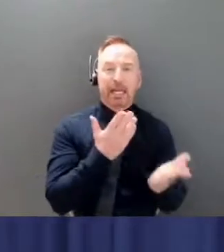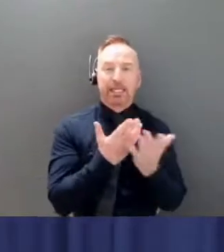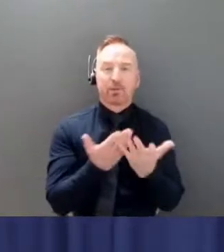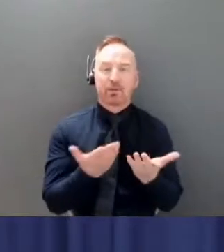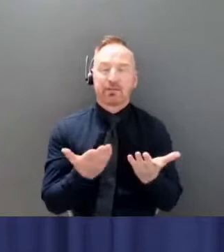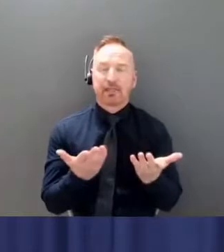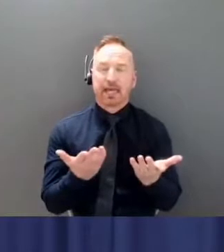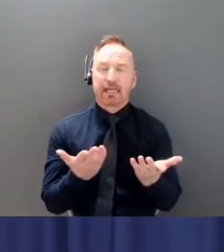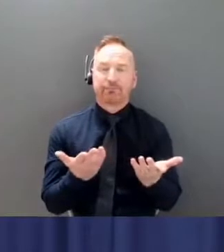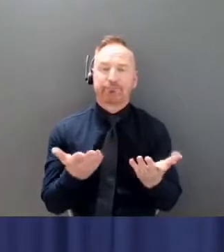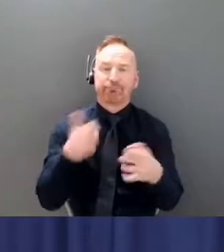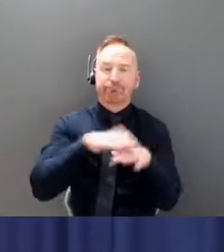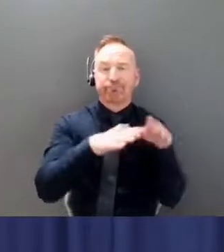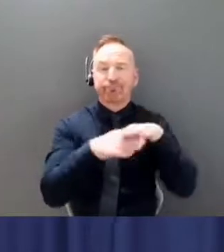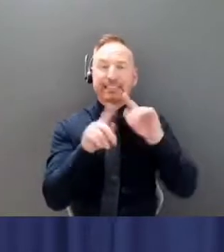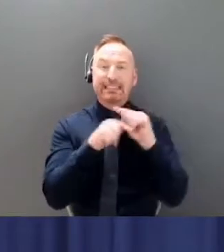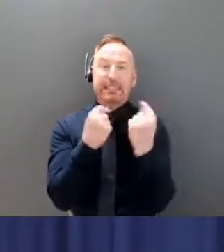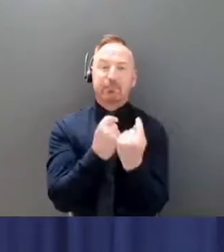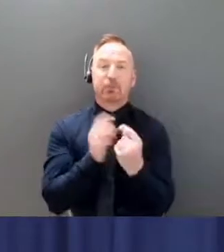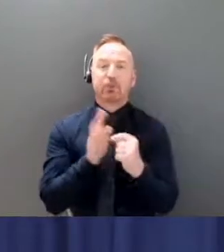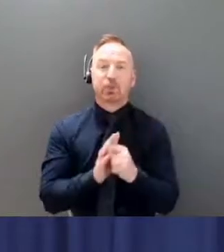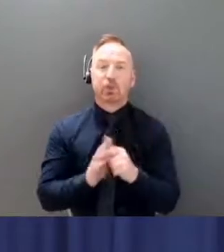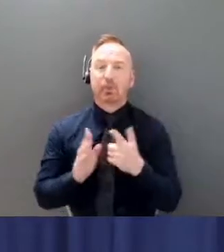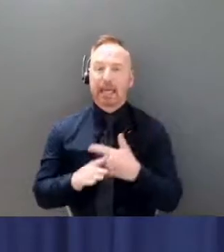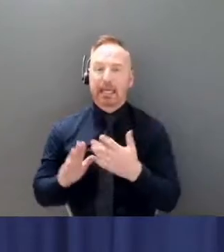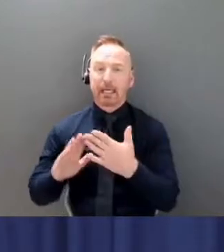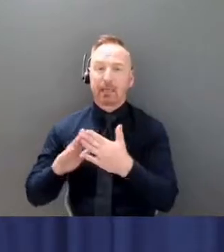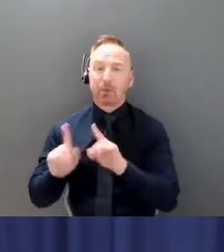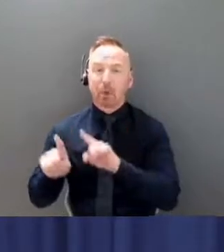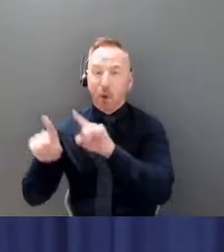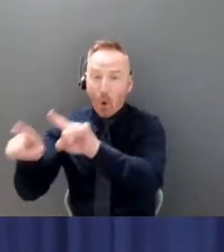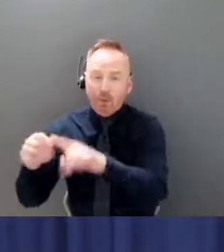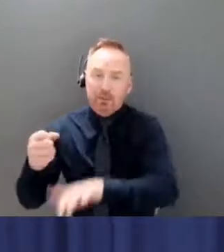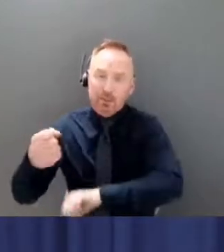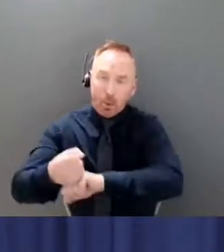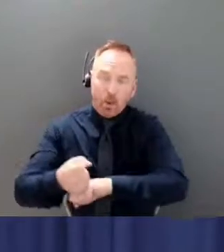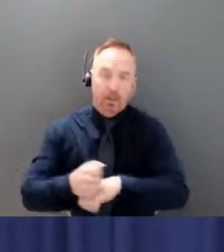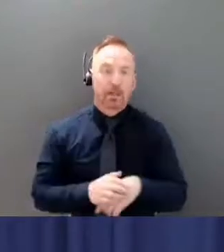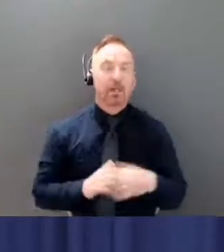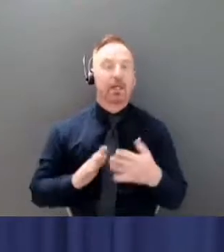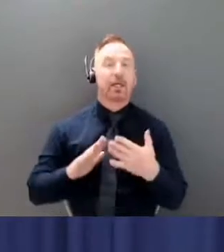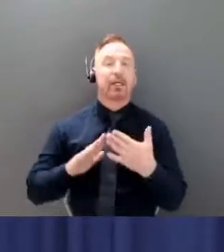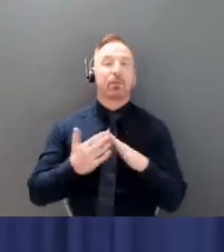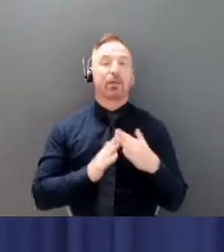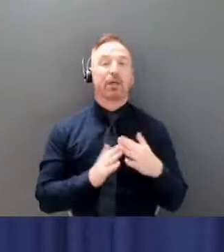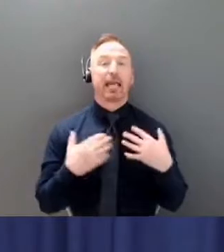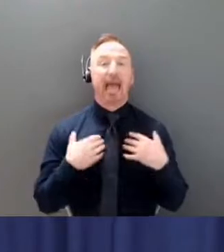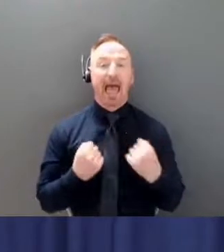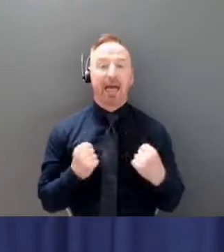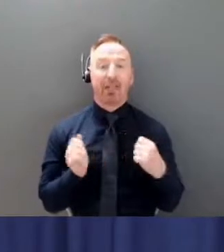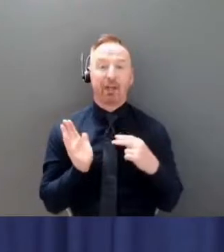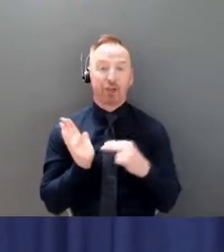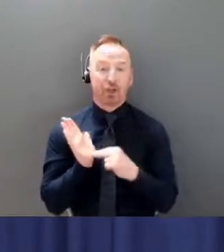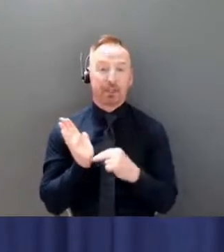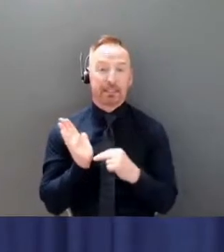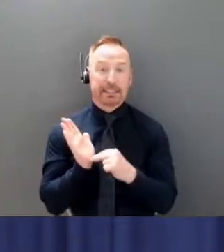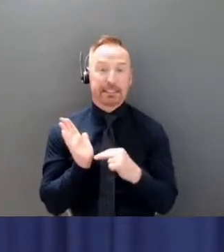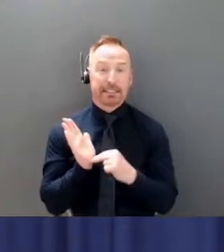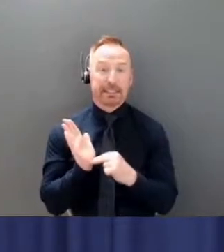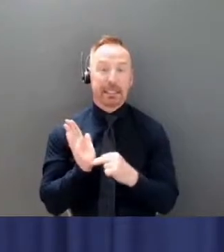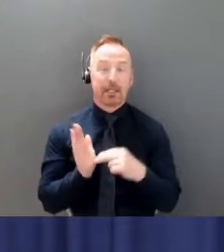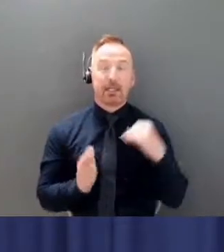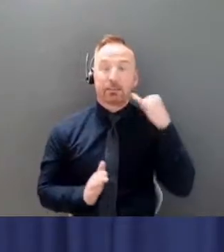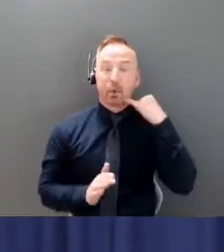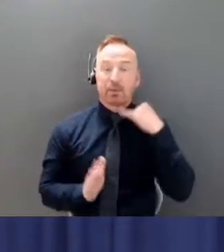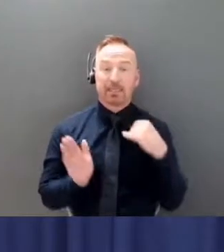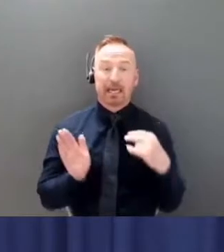to support those communities. There are community health nurses at their, if they have a community nursing station and